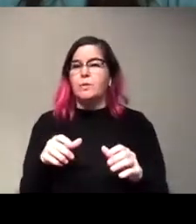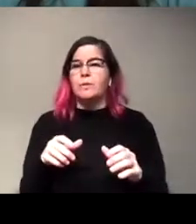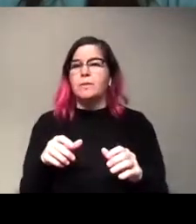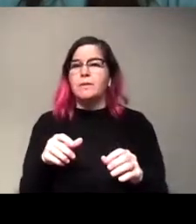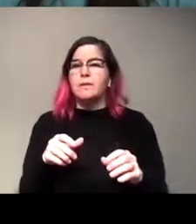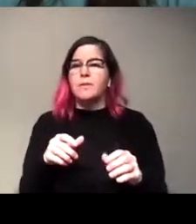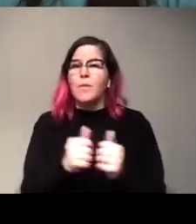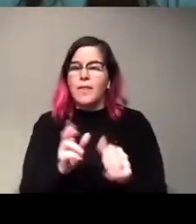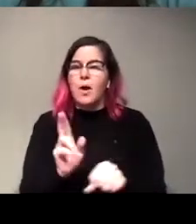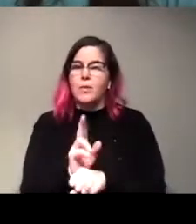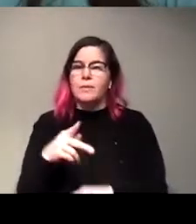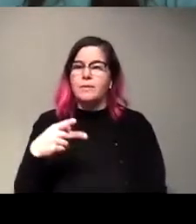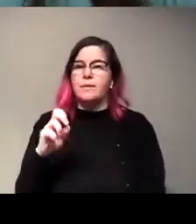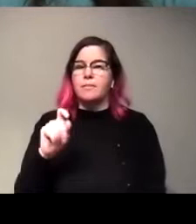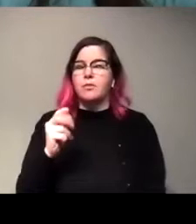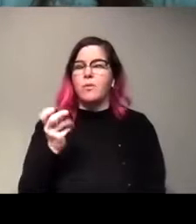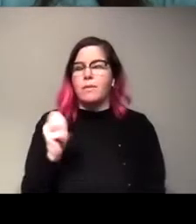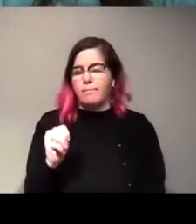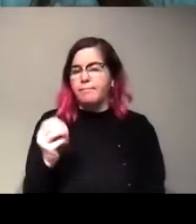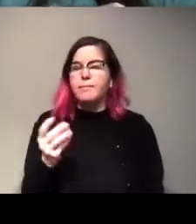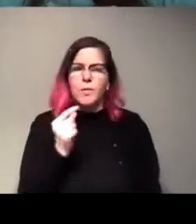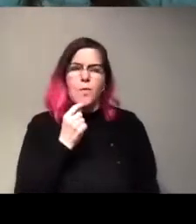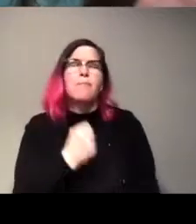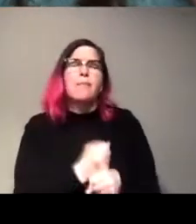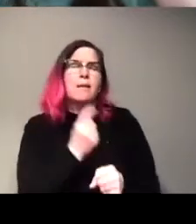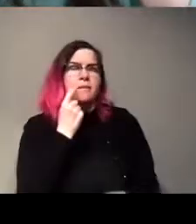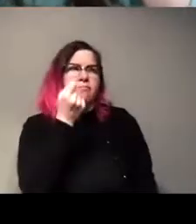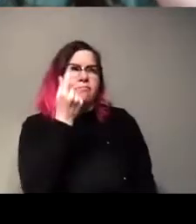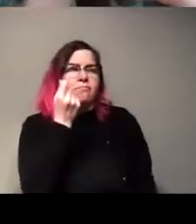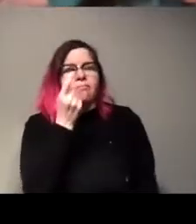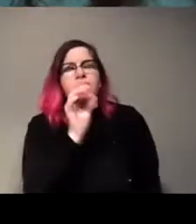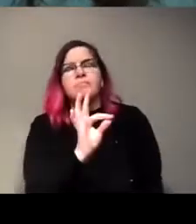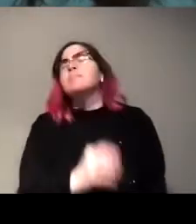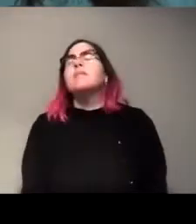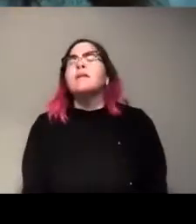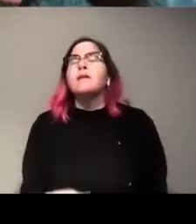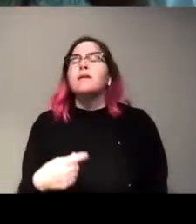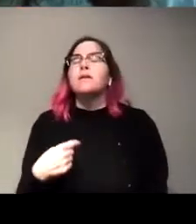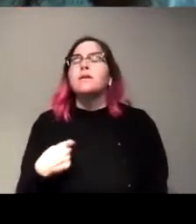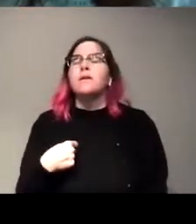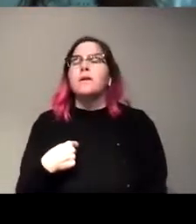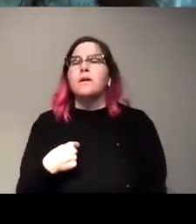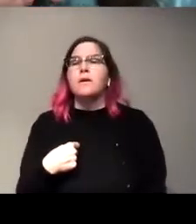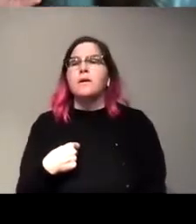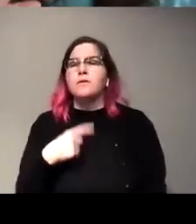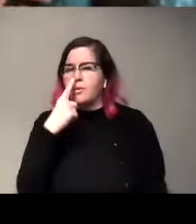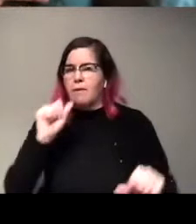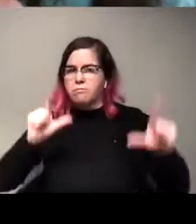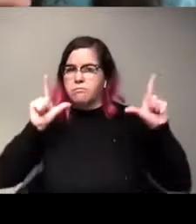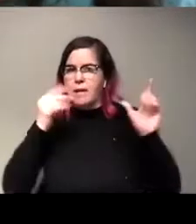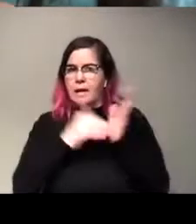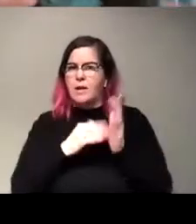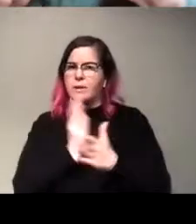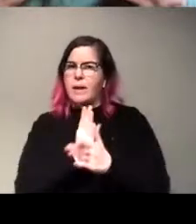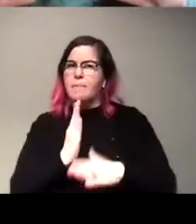petroleum? Totally. Cool. Okay. That makes sense. Um, can we get our faces full screen again? So can you stop sharing screen?